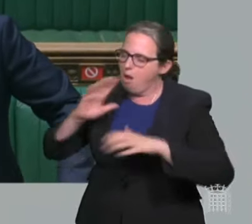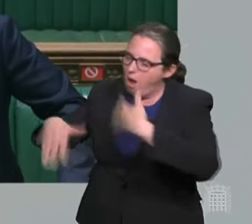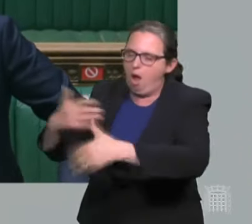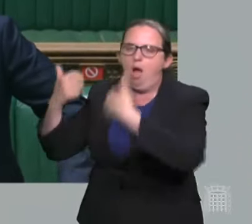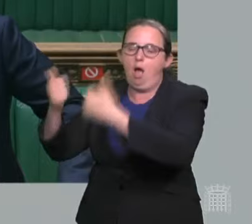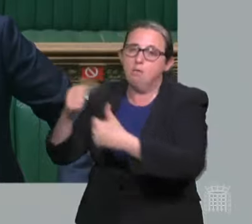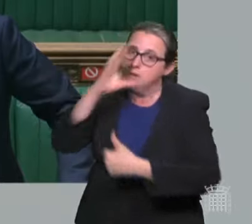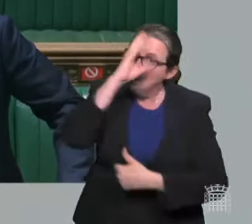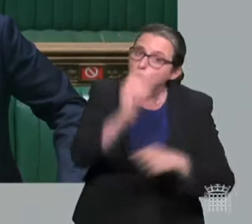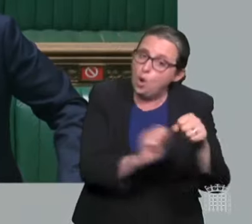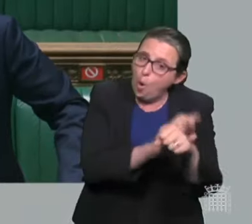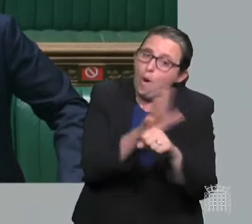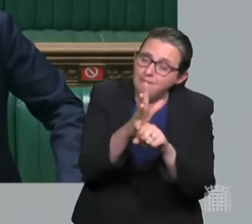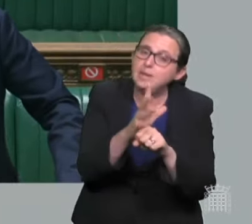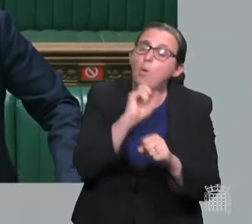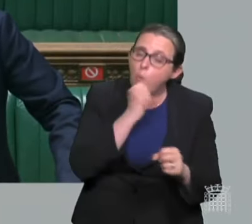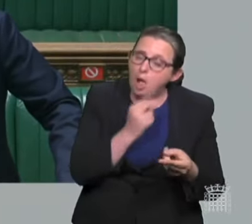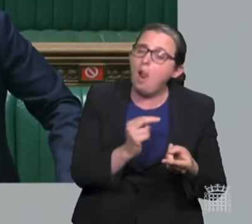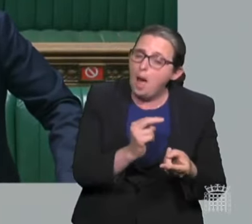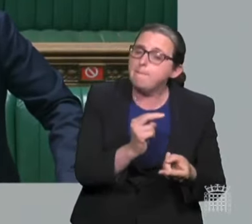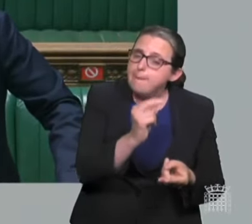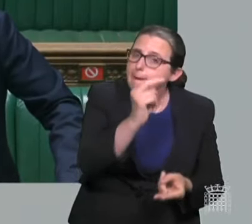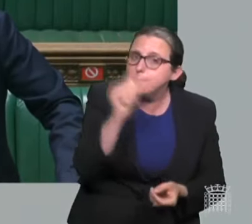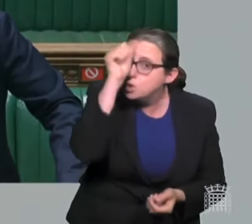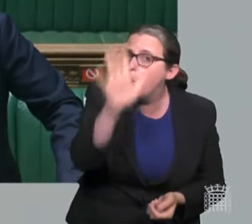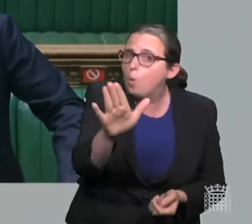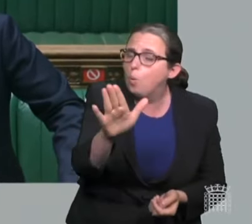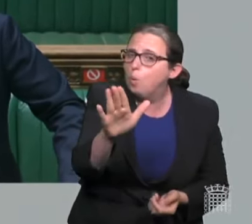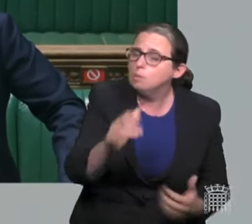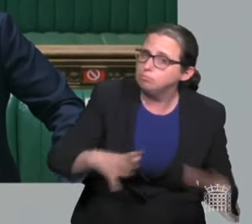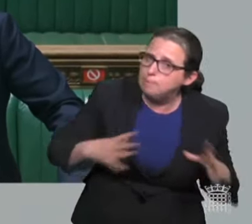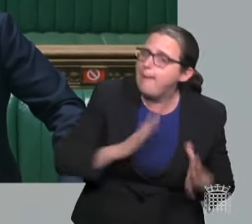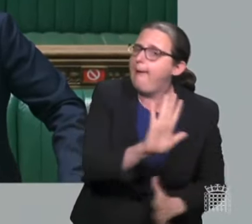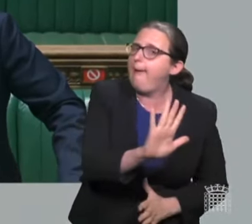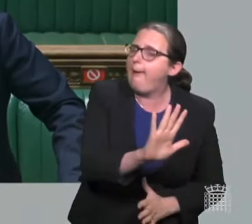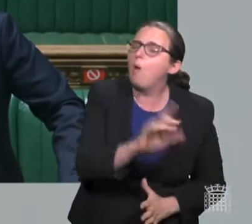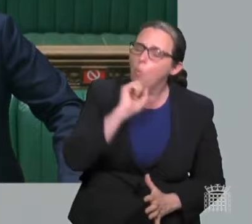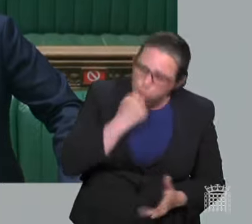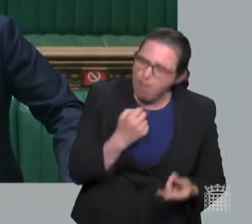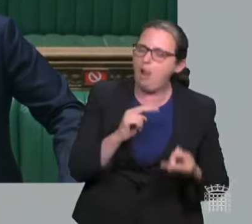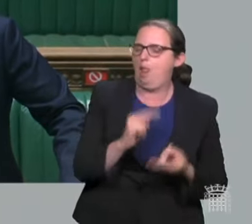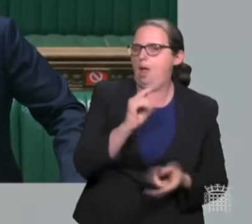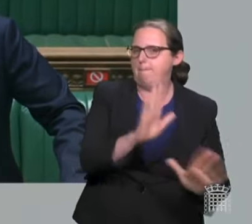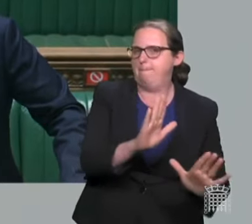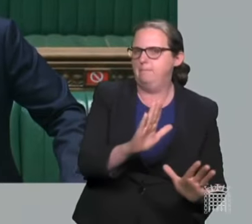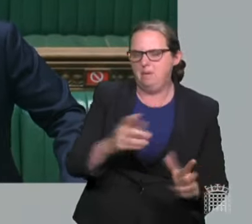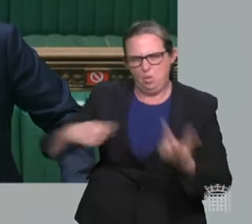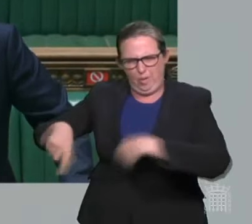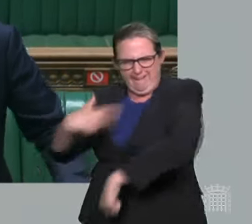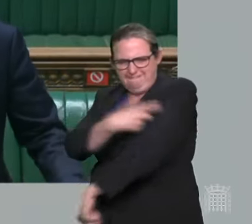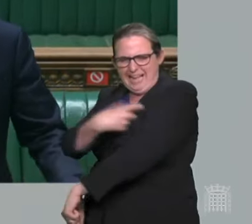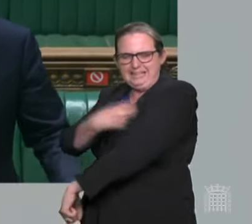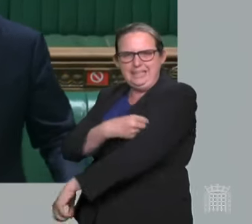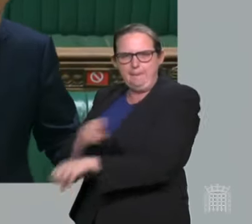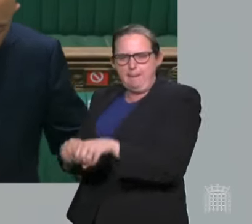just as they have done at every step on our roadmap. But this time, our wall of protection will help